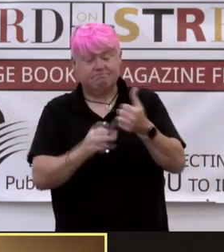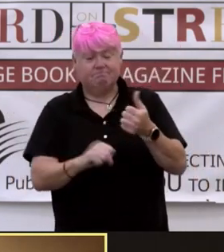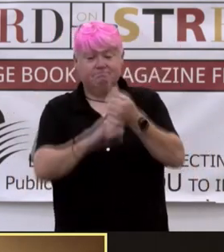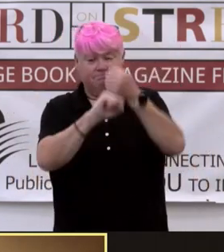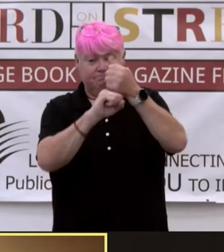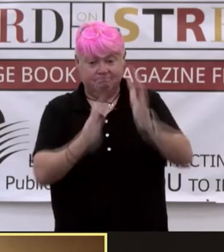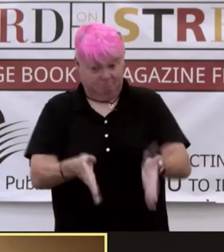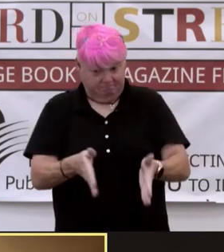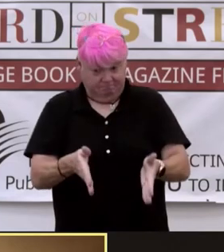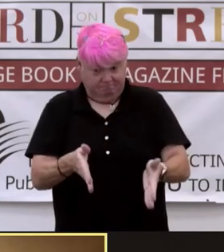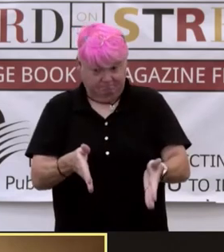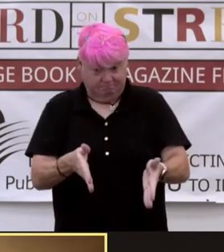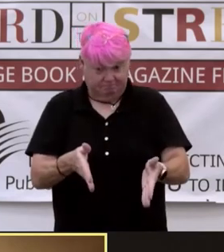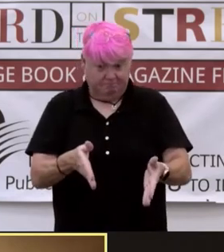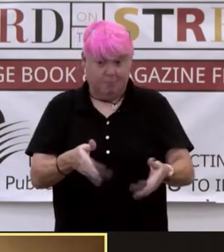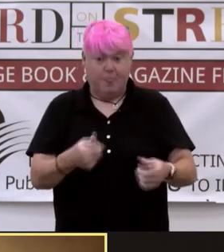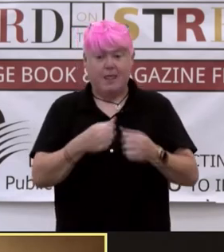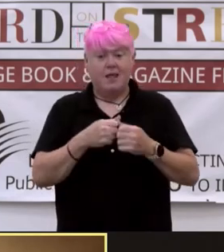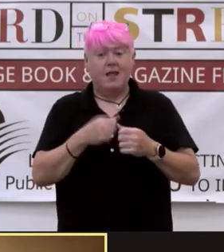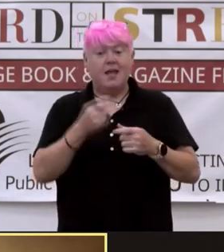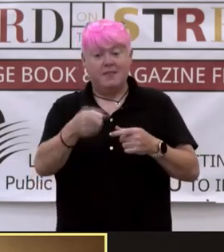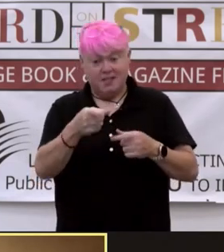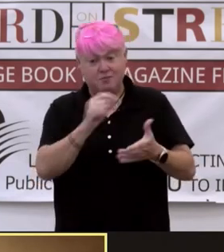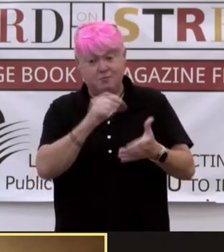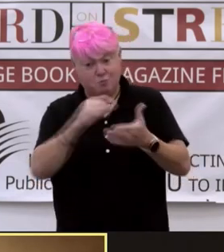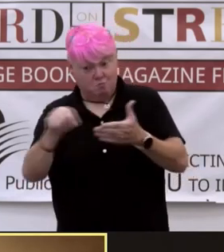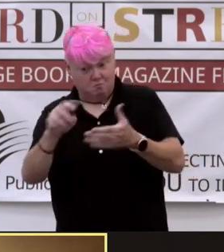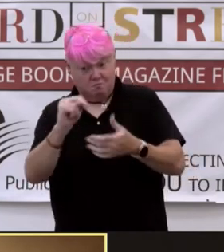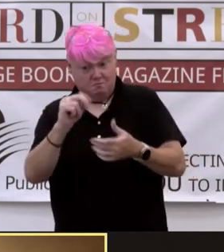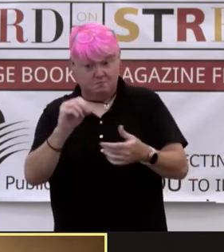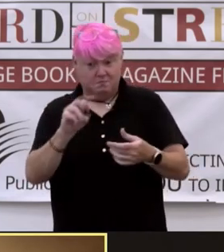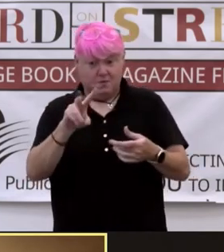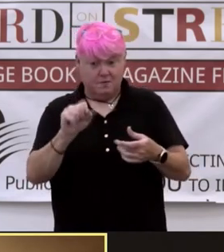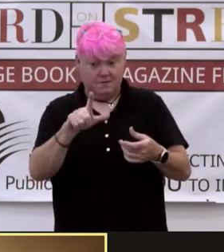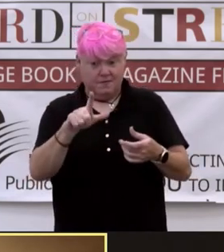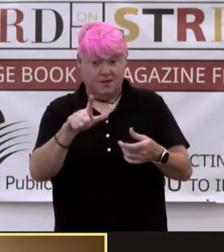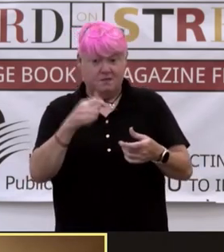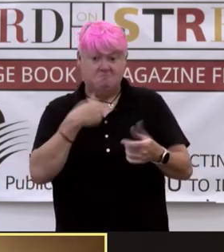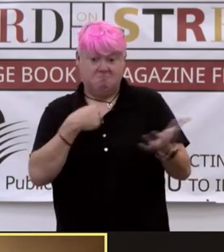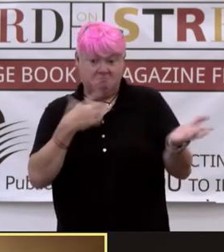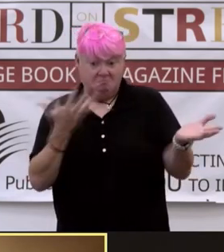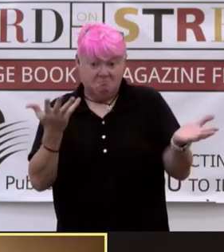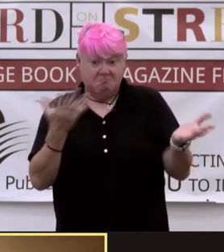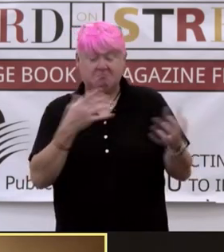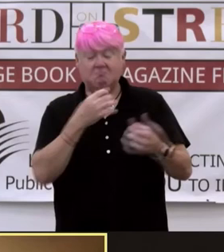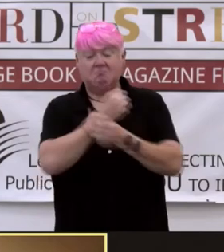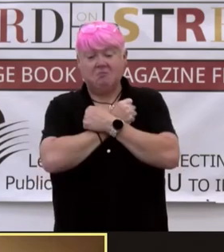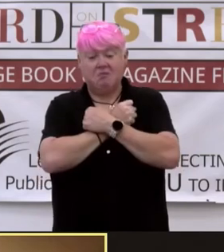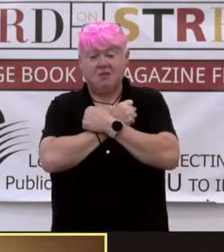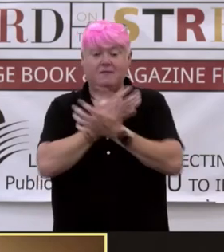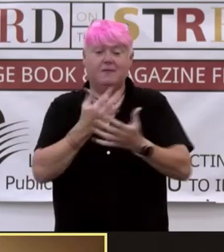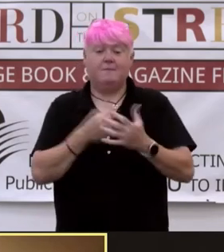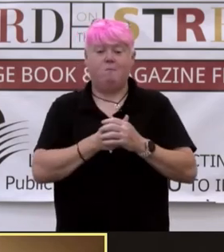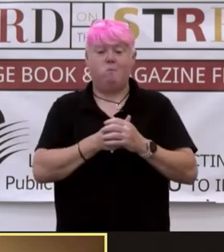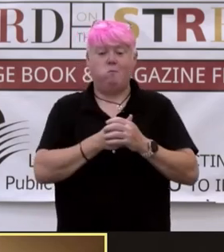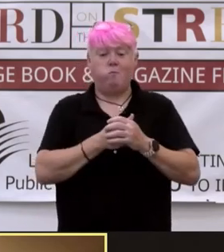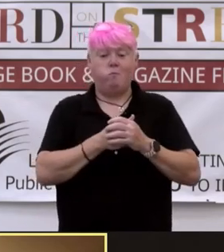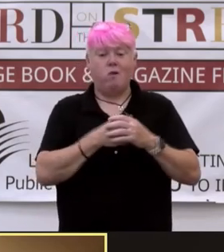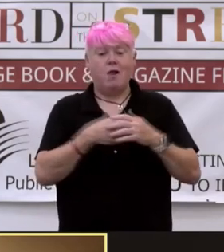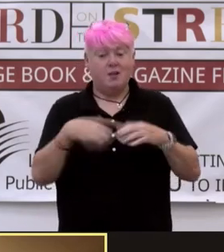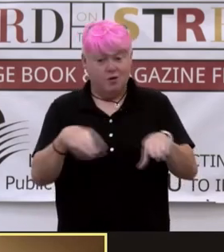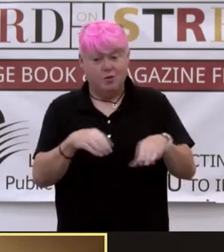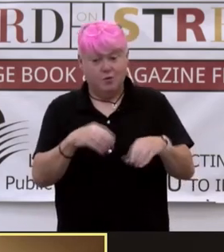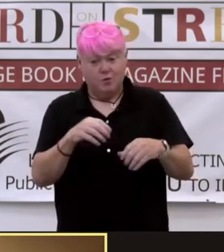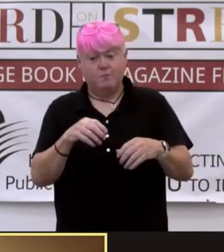that actually led me to writing an actual novel that I had never thought I had, I had a potential for. So, yeah, I do write a lot of